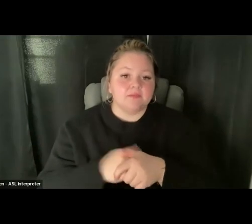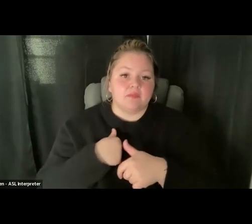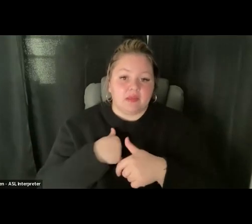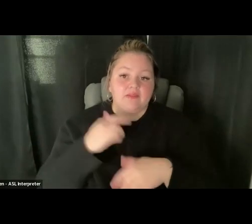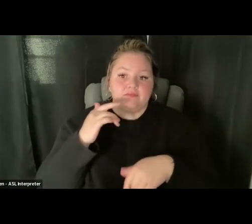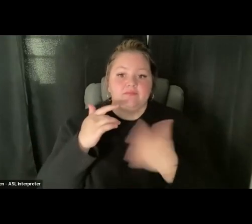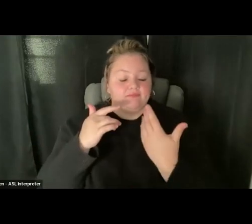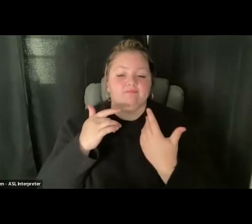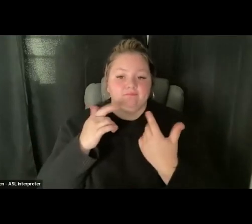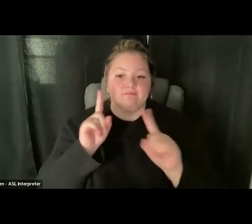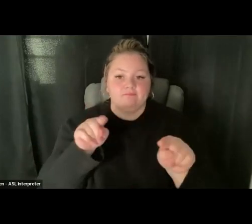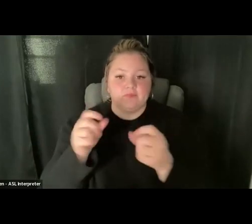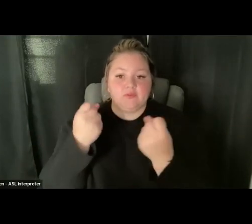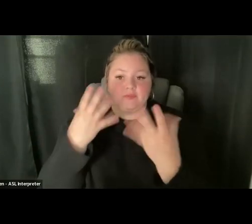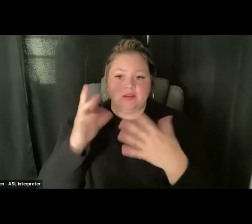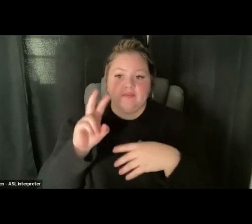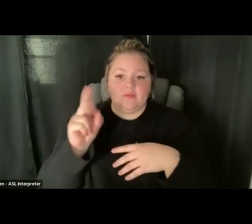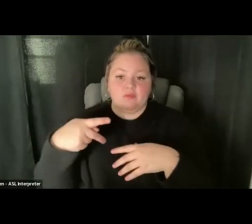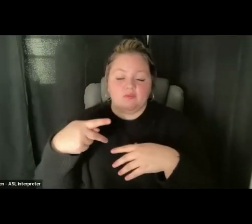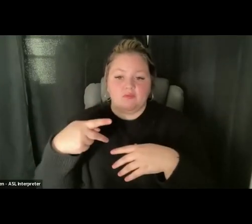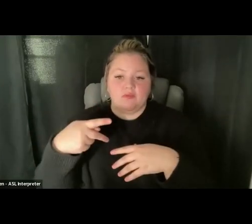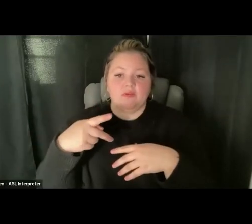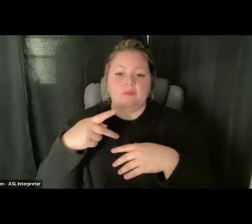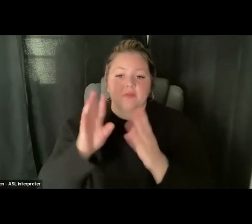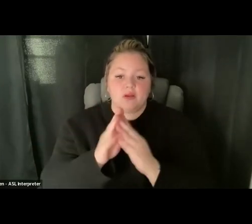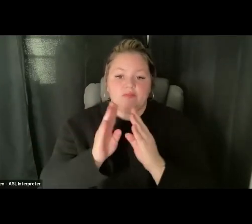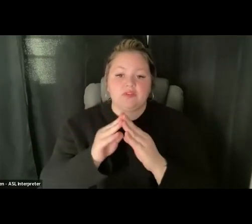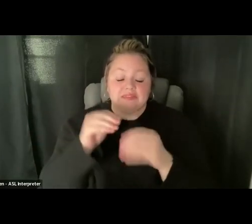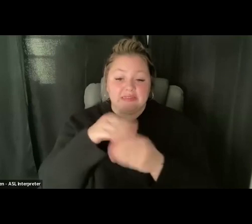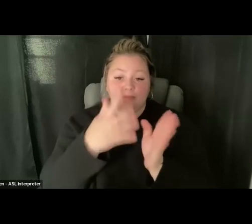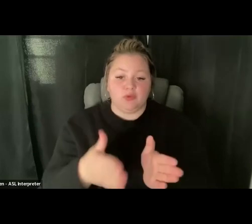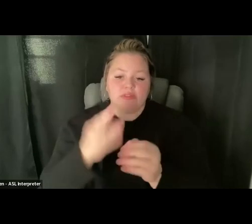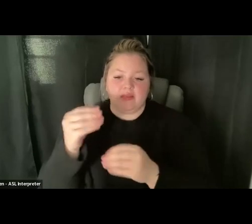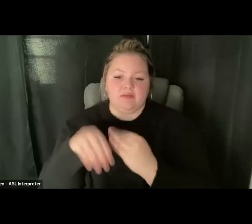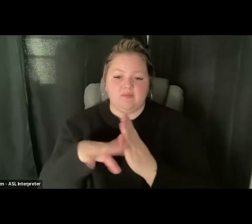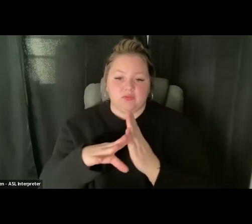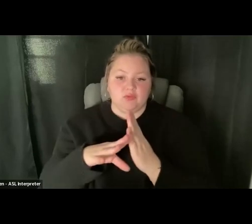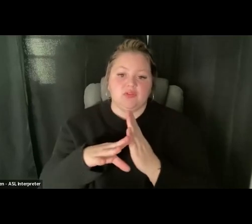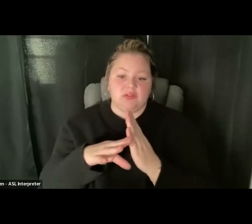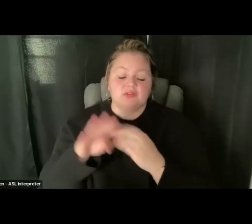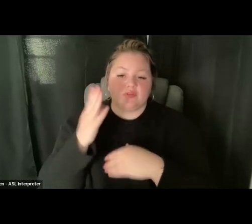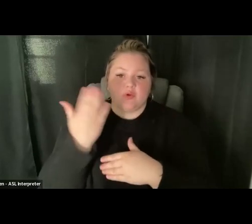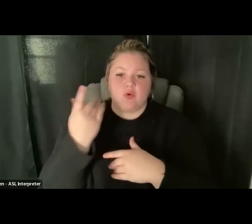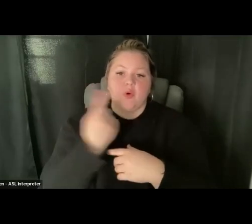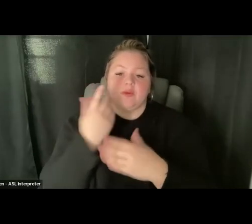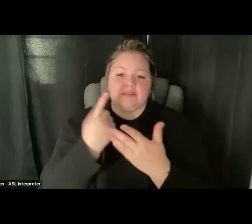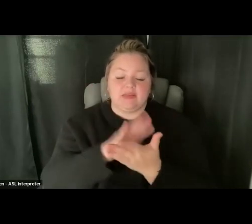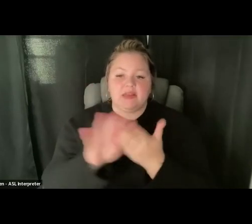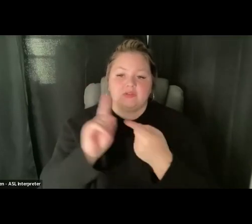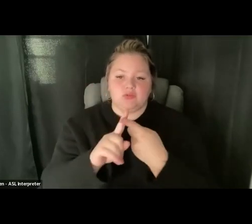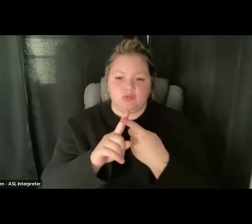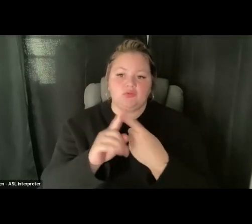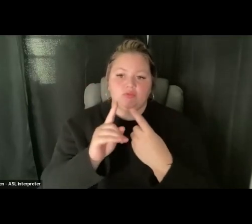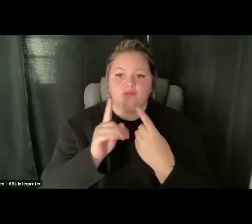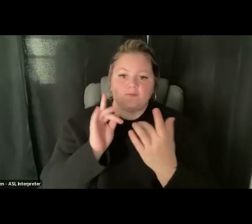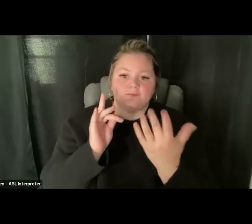Up conferences over the years in person and virtual, and it's always great to touch base this time of year because we're in the midst